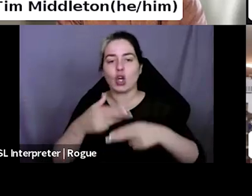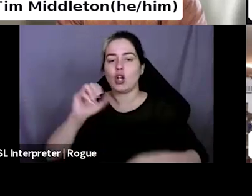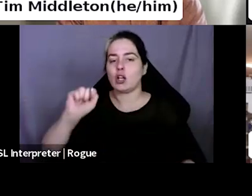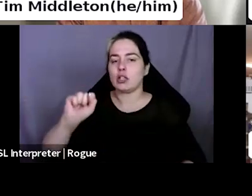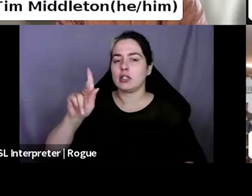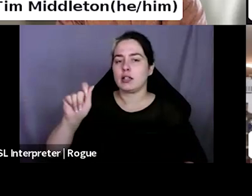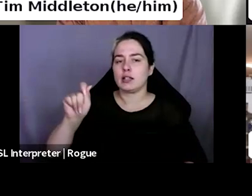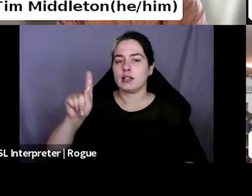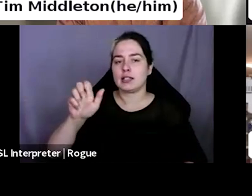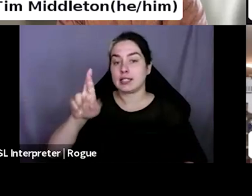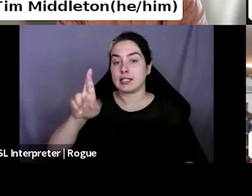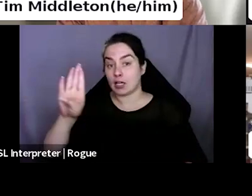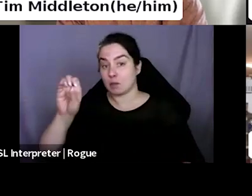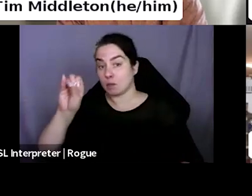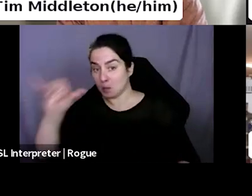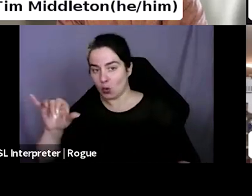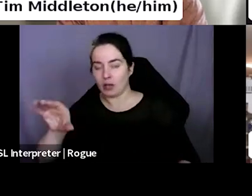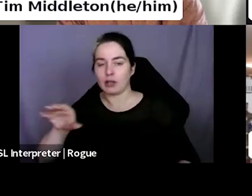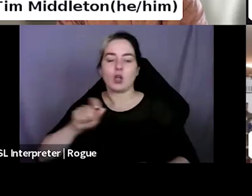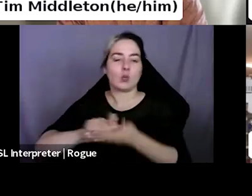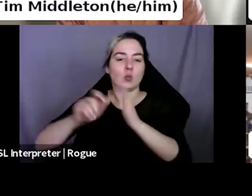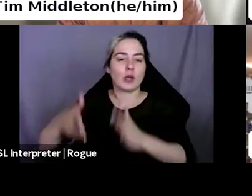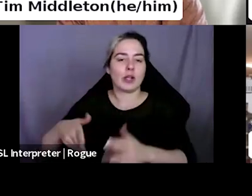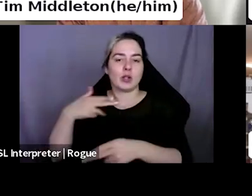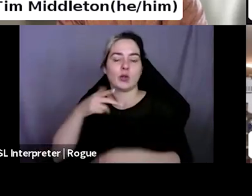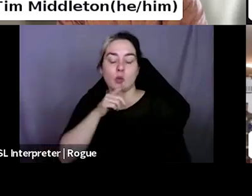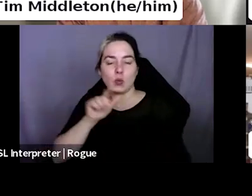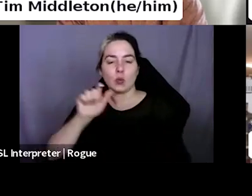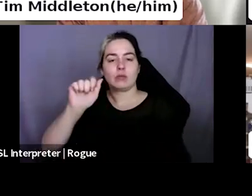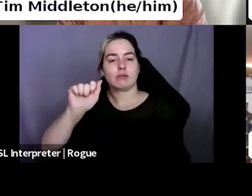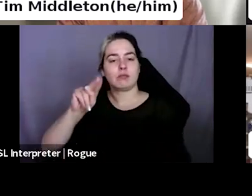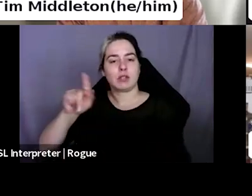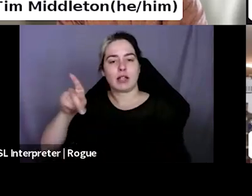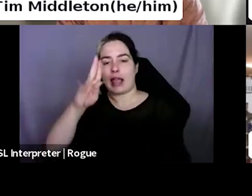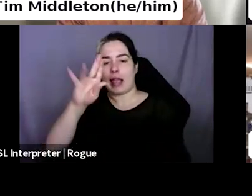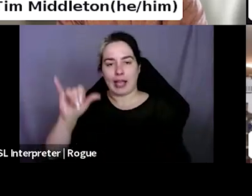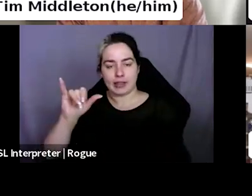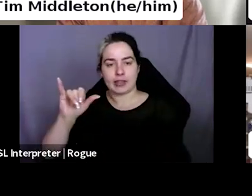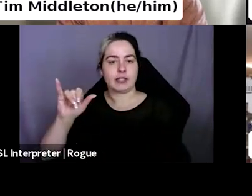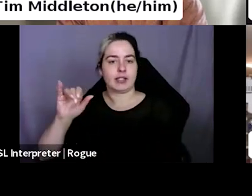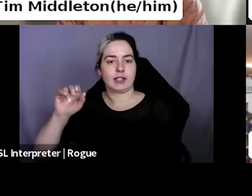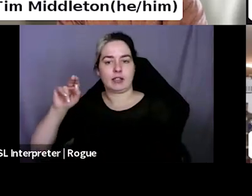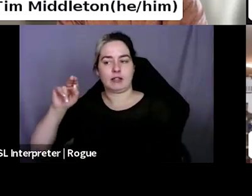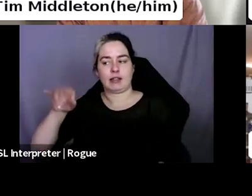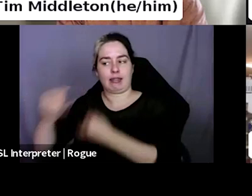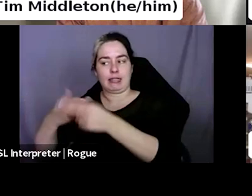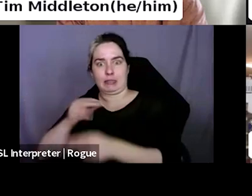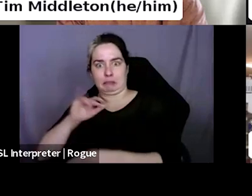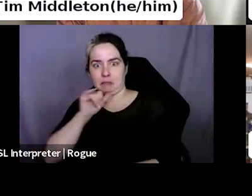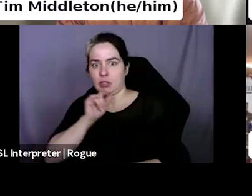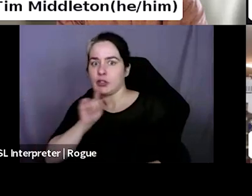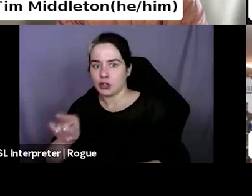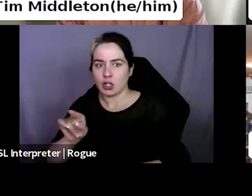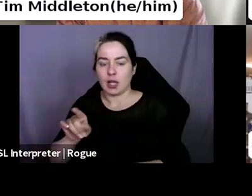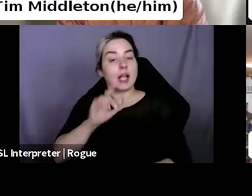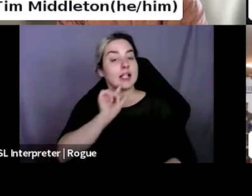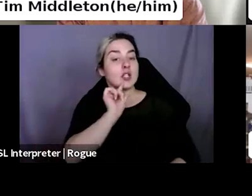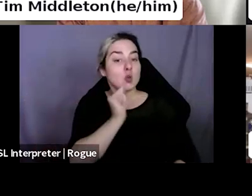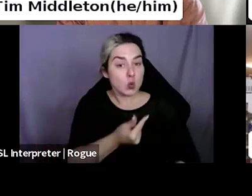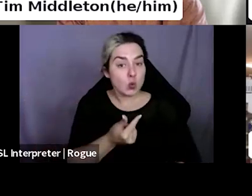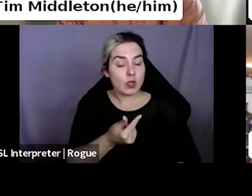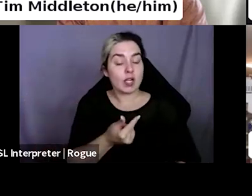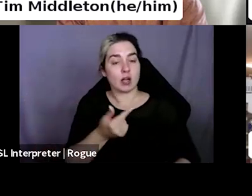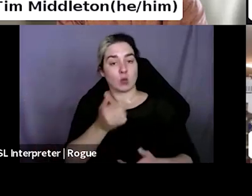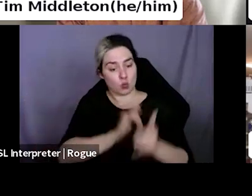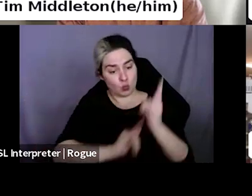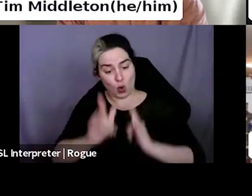Narada. Um, and it's, it's a queer YA romance, but it's not just a romance. It's got a backbone